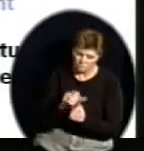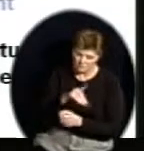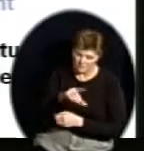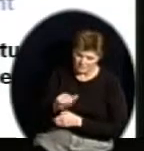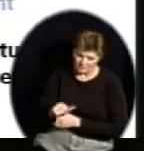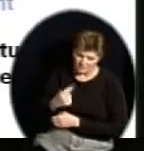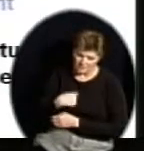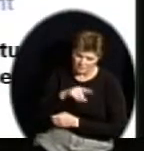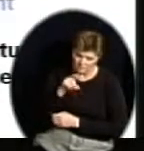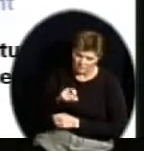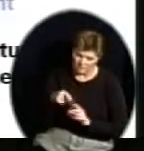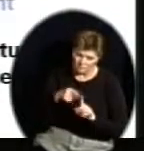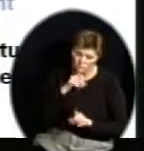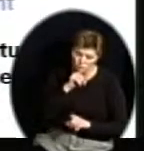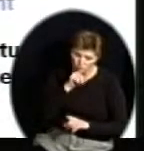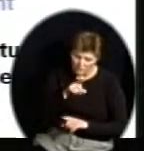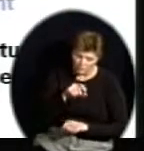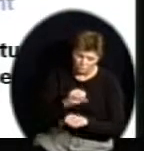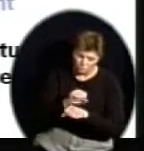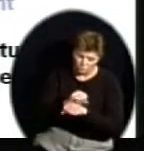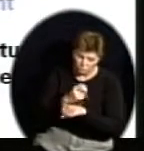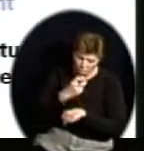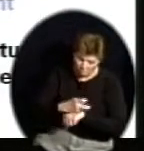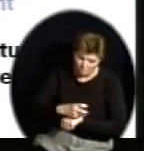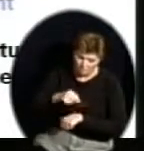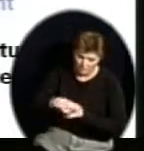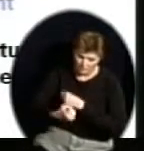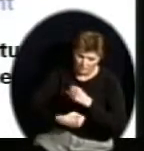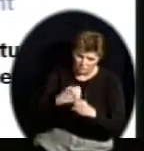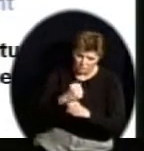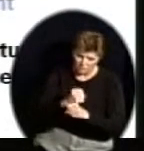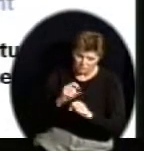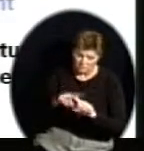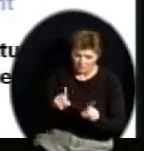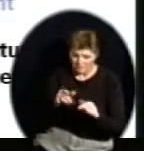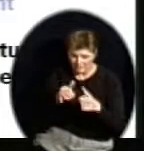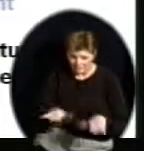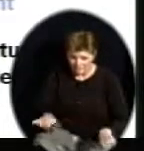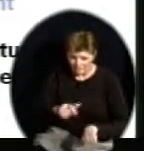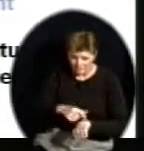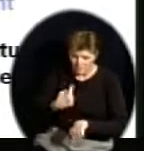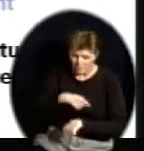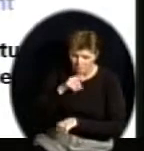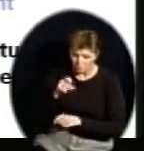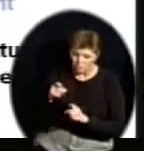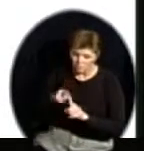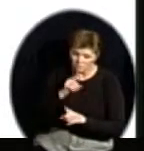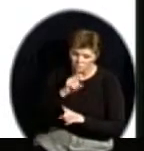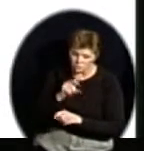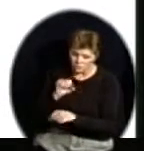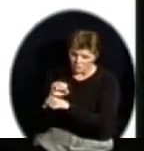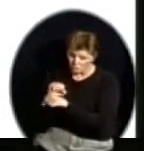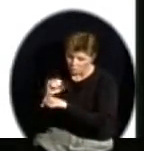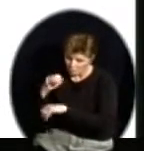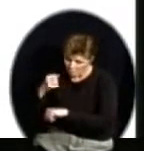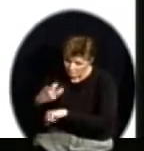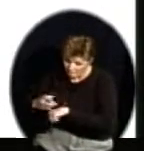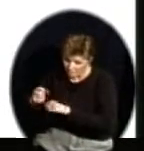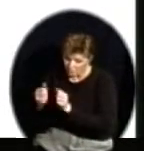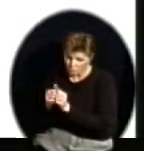will continue to work on that, as well, at the same time, working on the middle students and the upper students in advancing and accelerating their